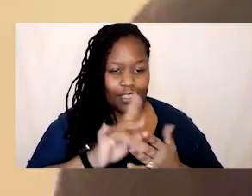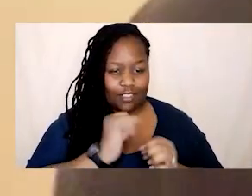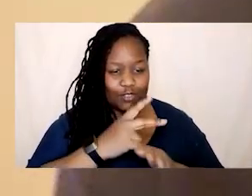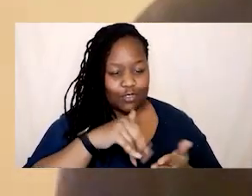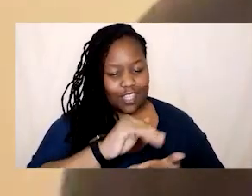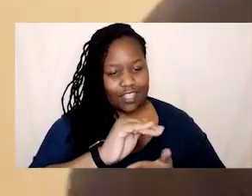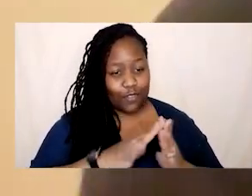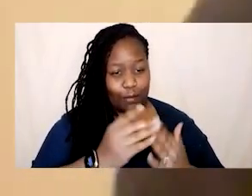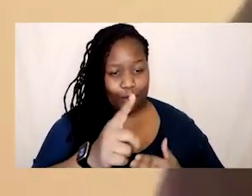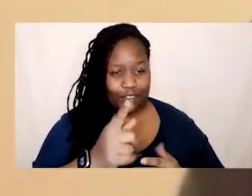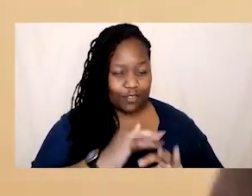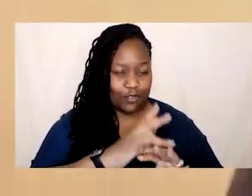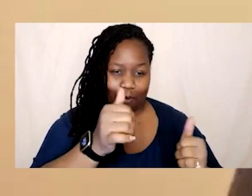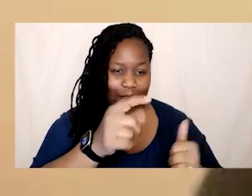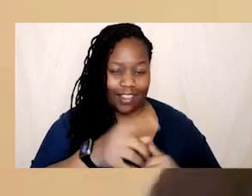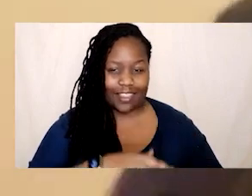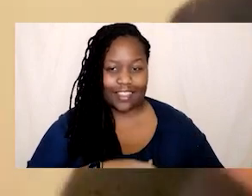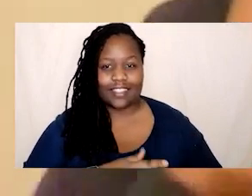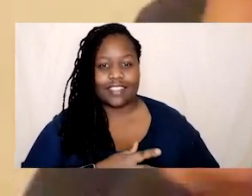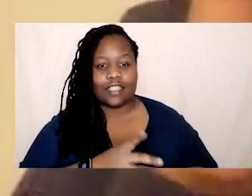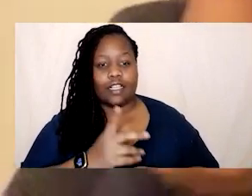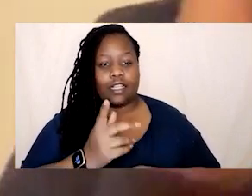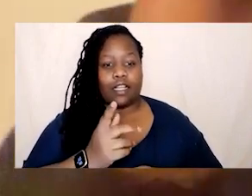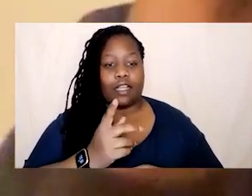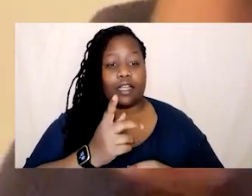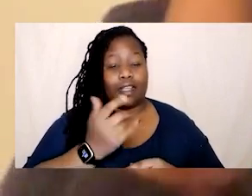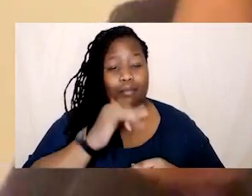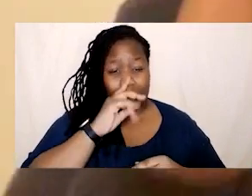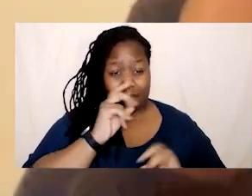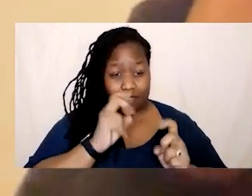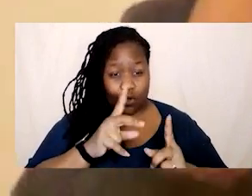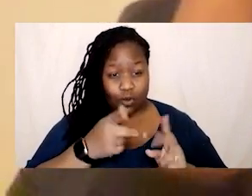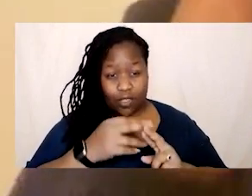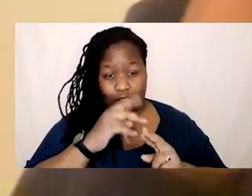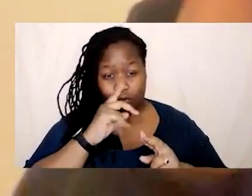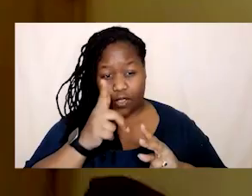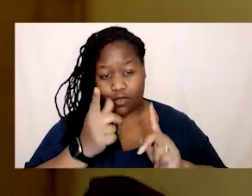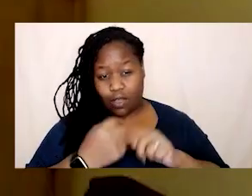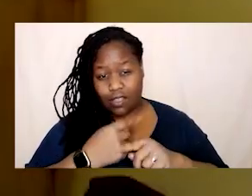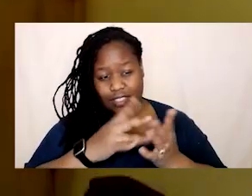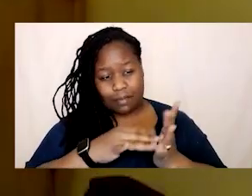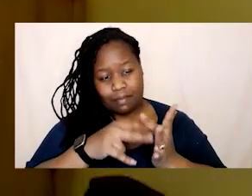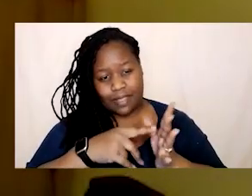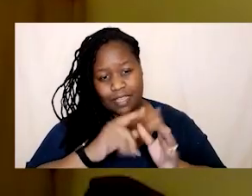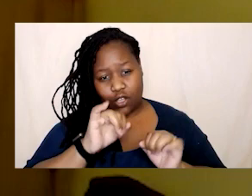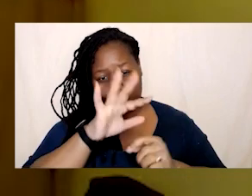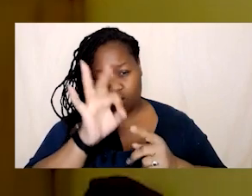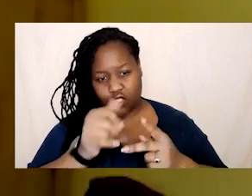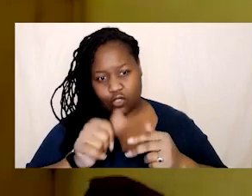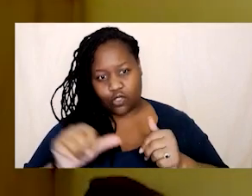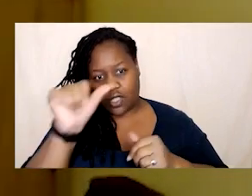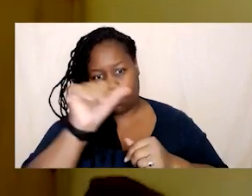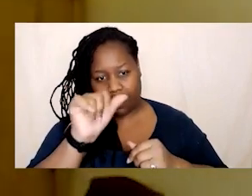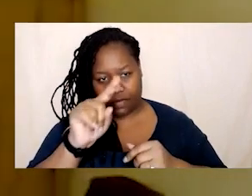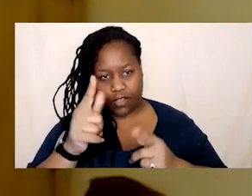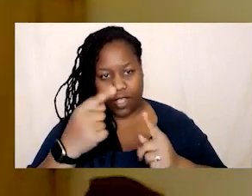um and if it's okay can we try and answer mina's question uh uh above if possible because that's oh yeah of course sorry i missed